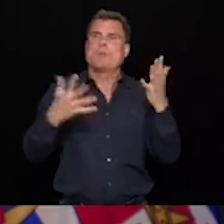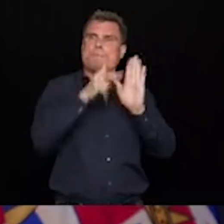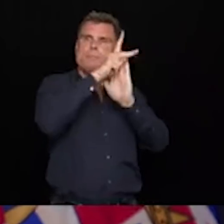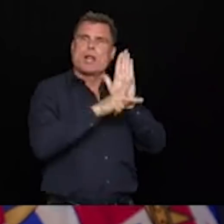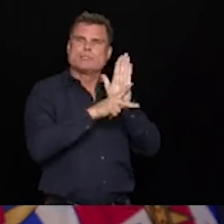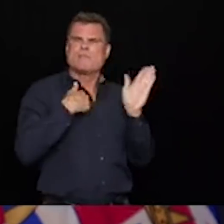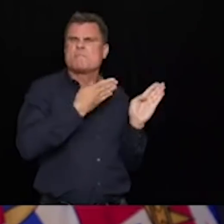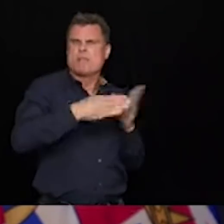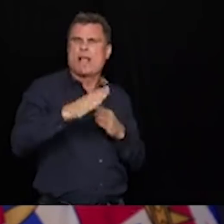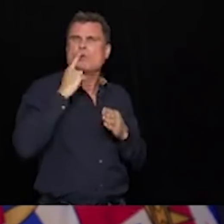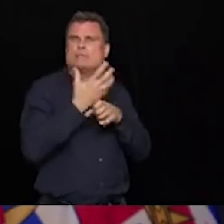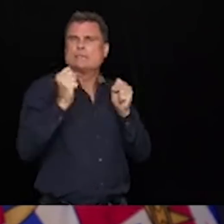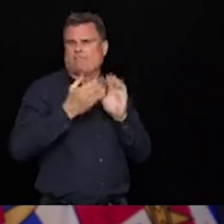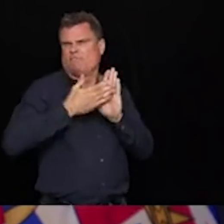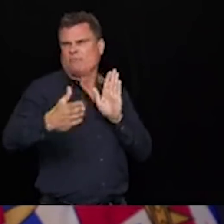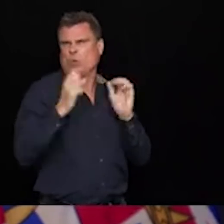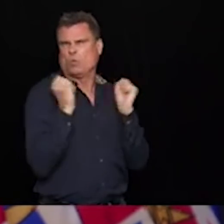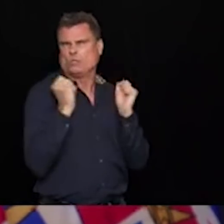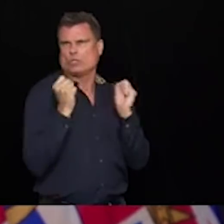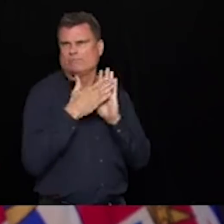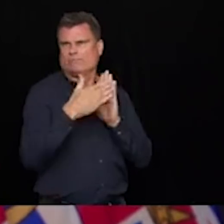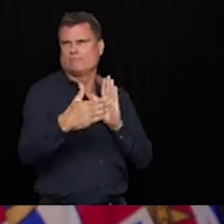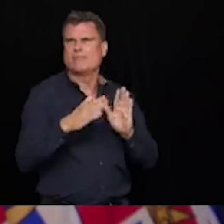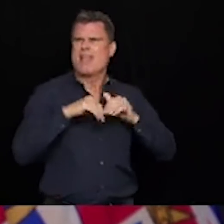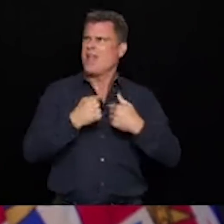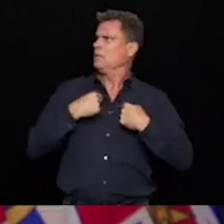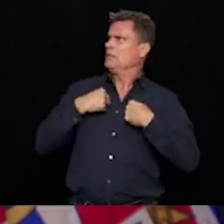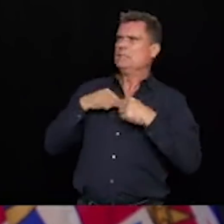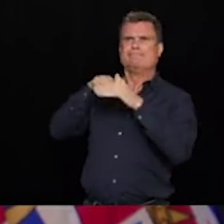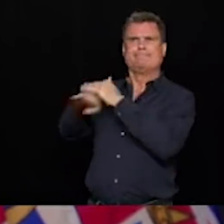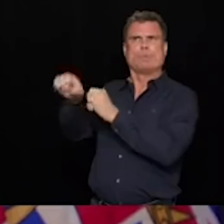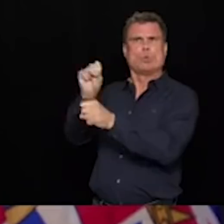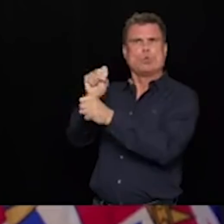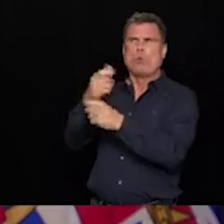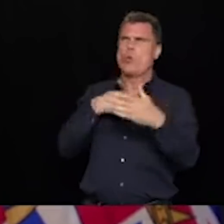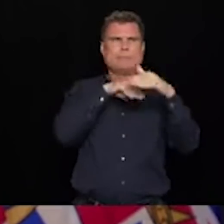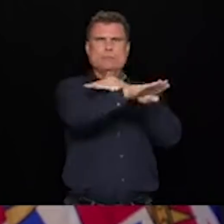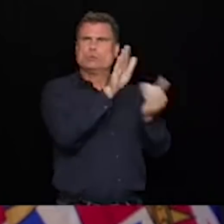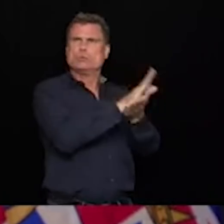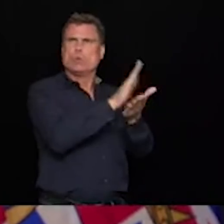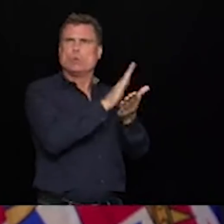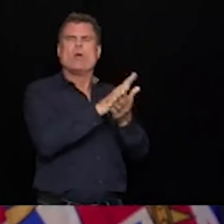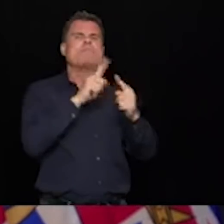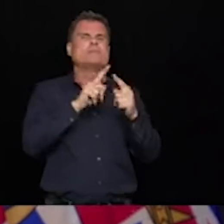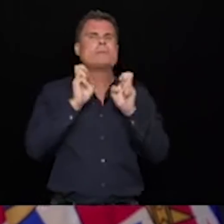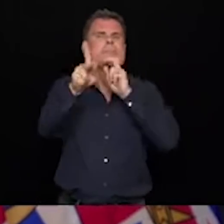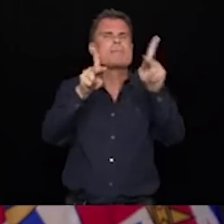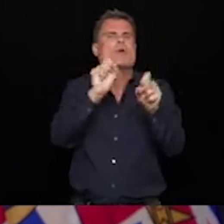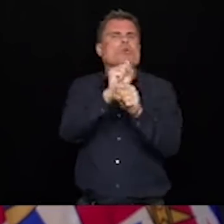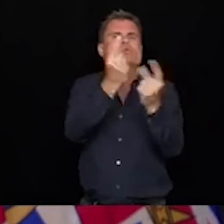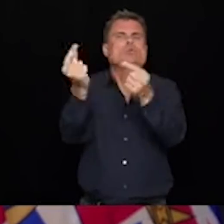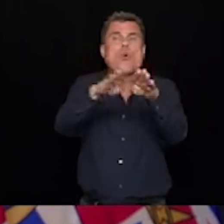how you are going back to work, back to school, back to other activities and where you need to pull back and maintain more space